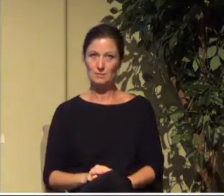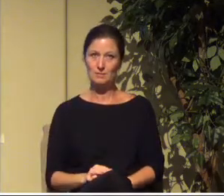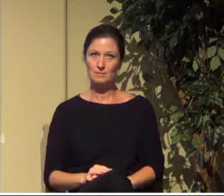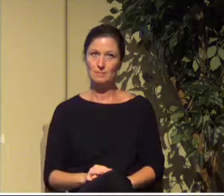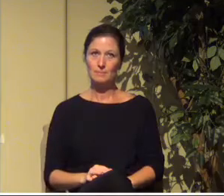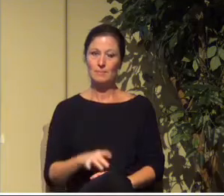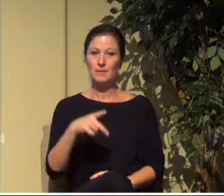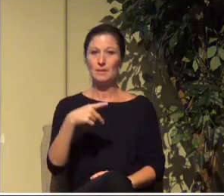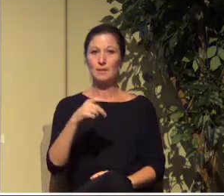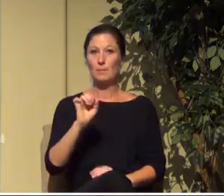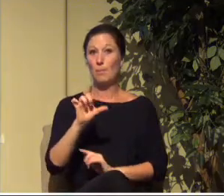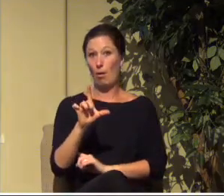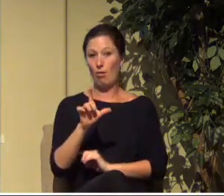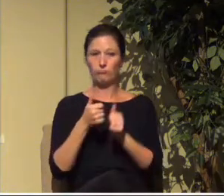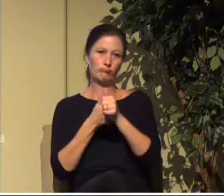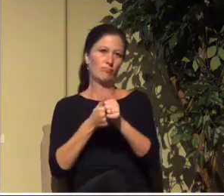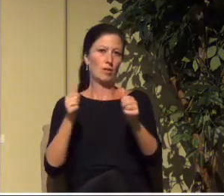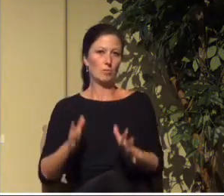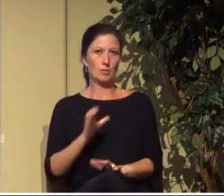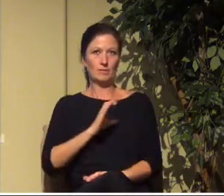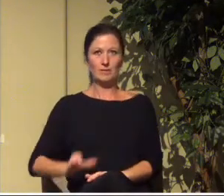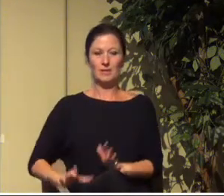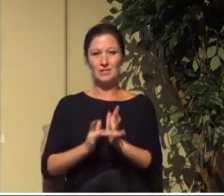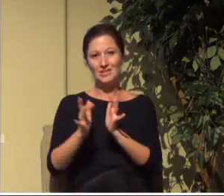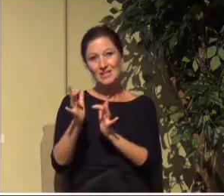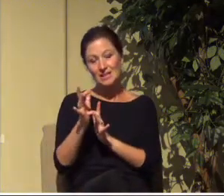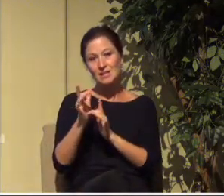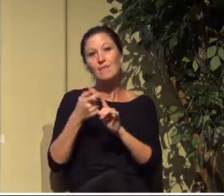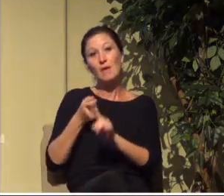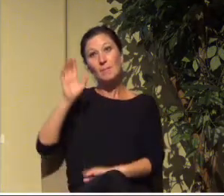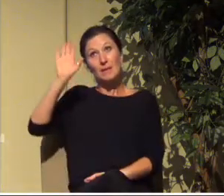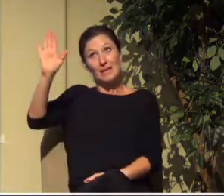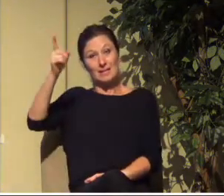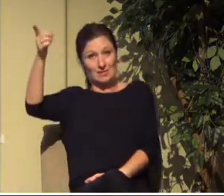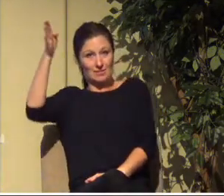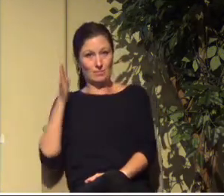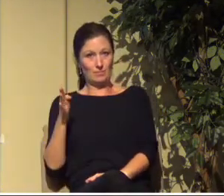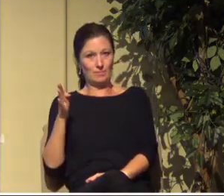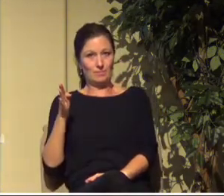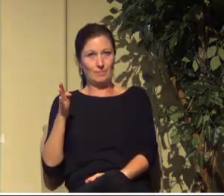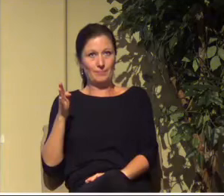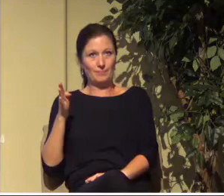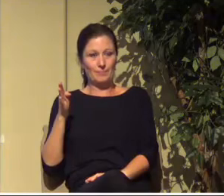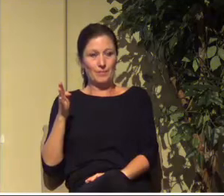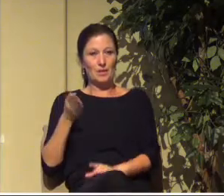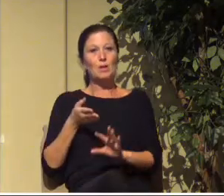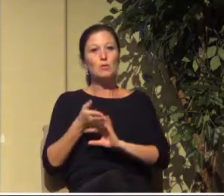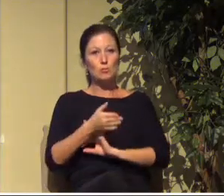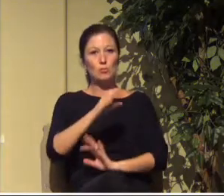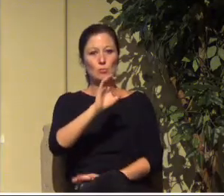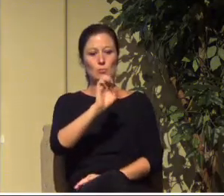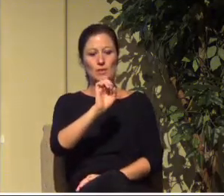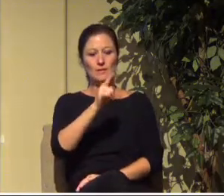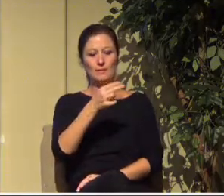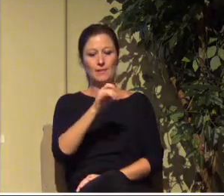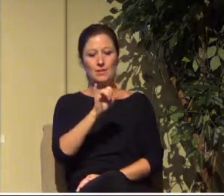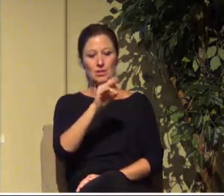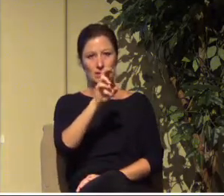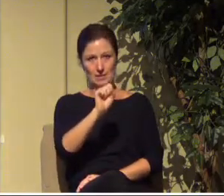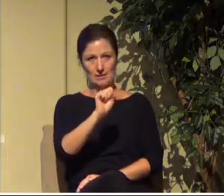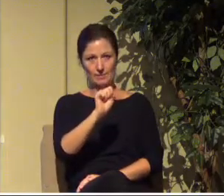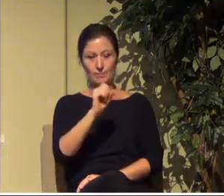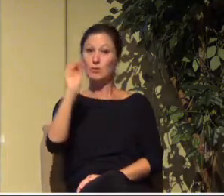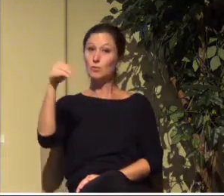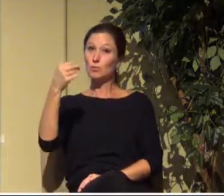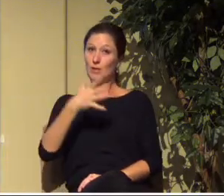Paul, an apostle of Christ Jesus by the will of God, to the saints in Ephesus, the faithful in Christ Jesus, grace and